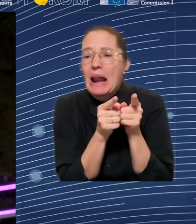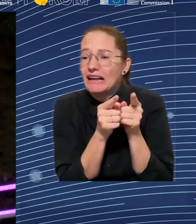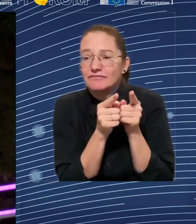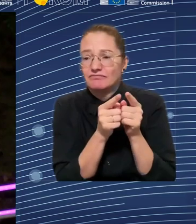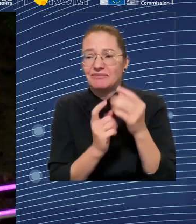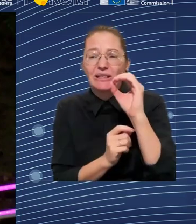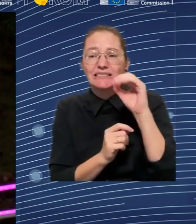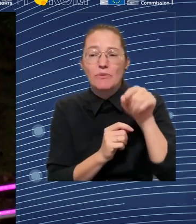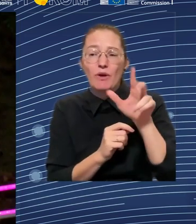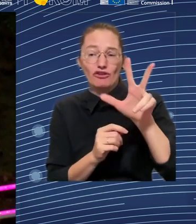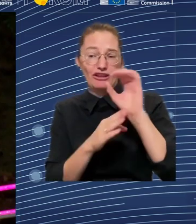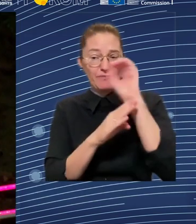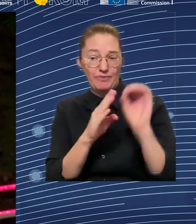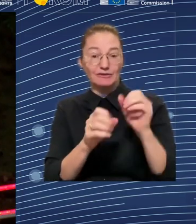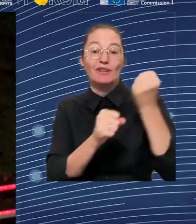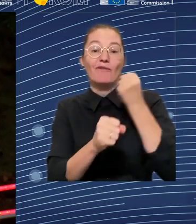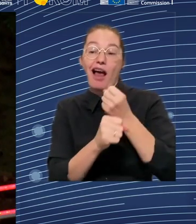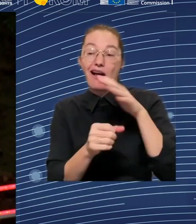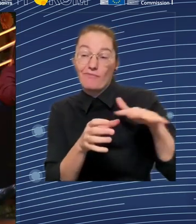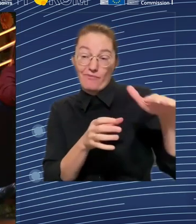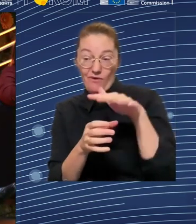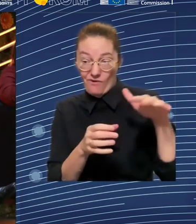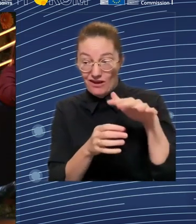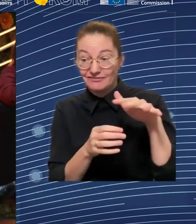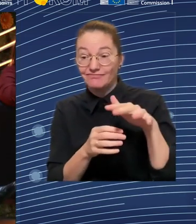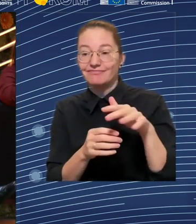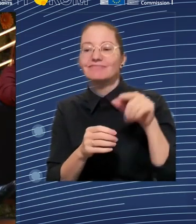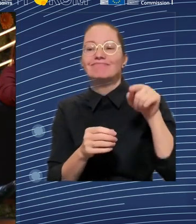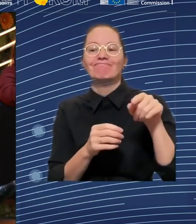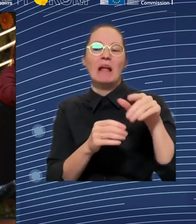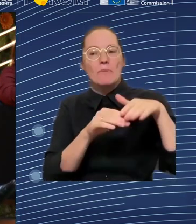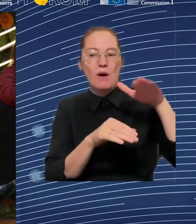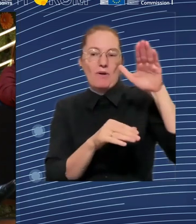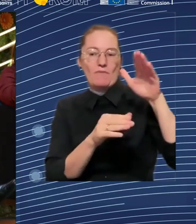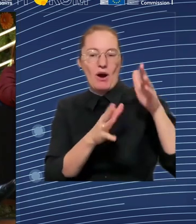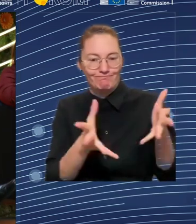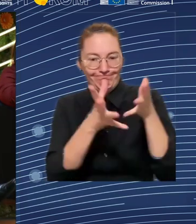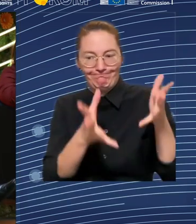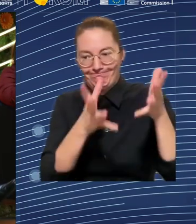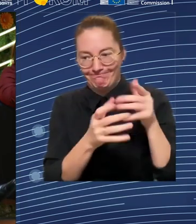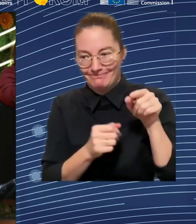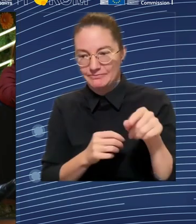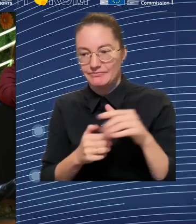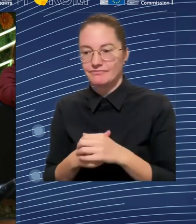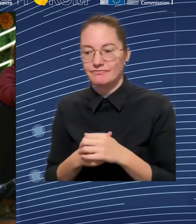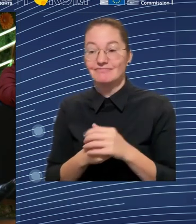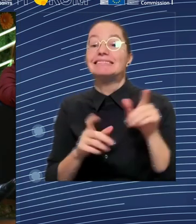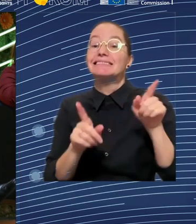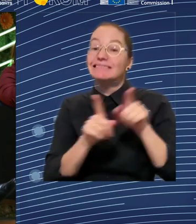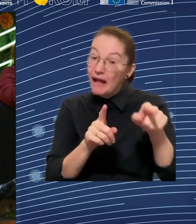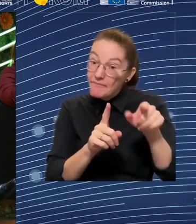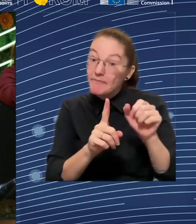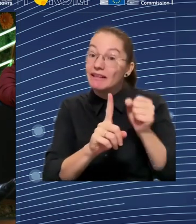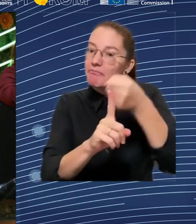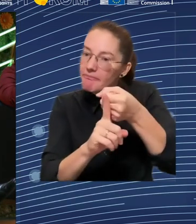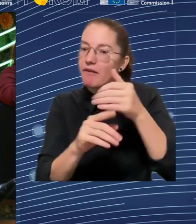AI tools. This, of course, has consequences for the workers if they are not getting the skills needed to work